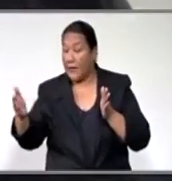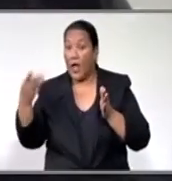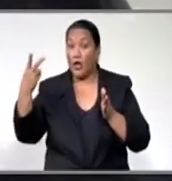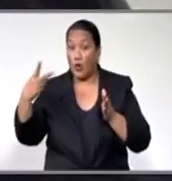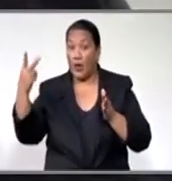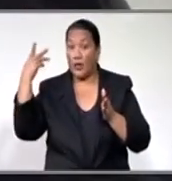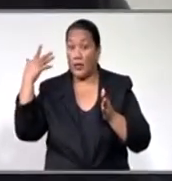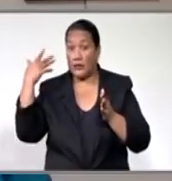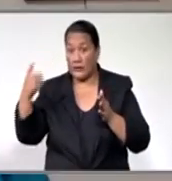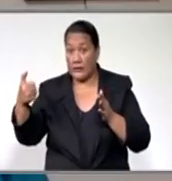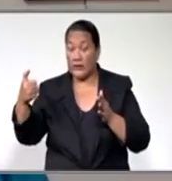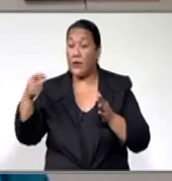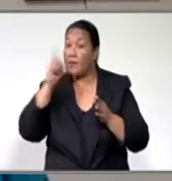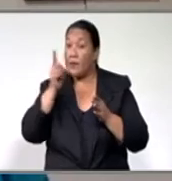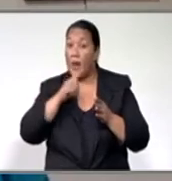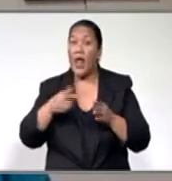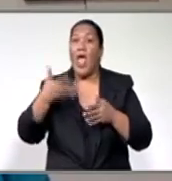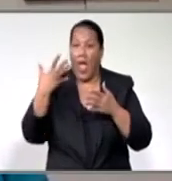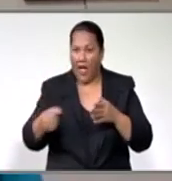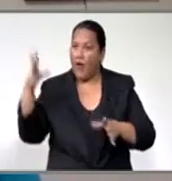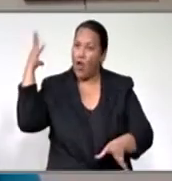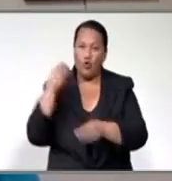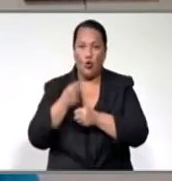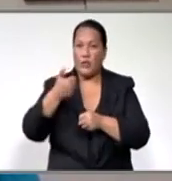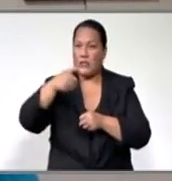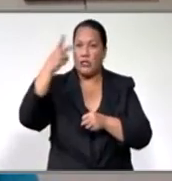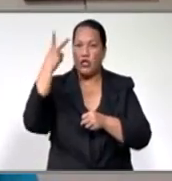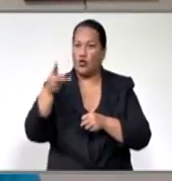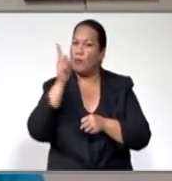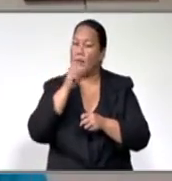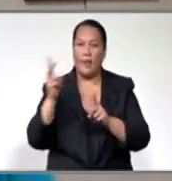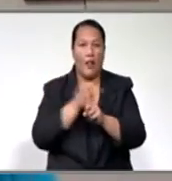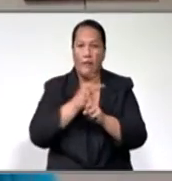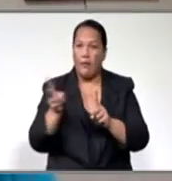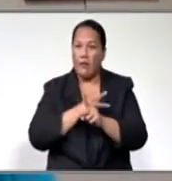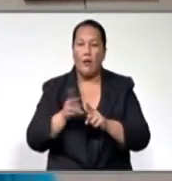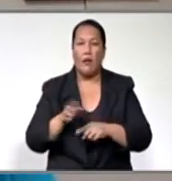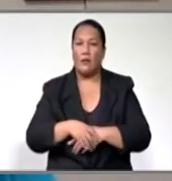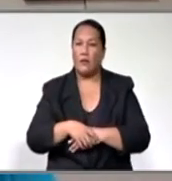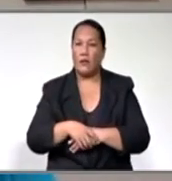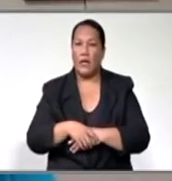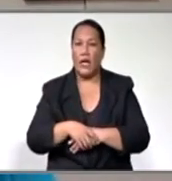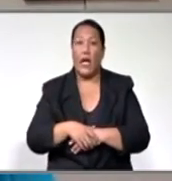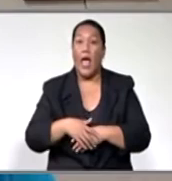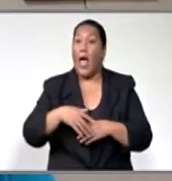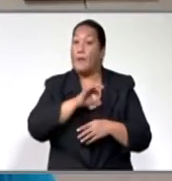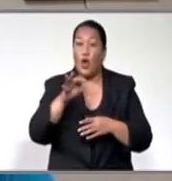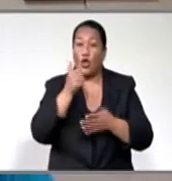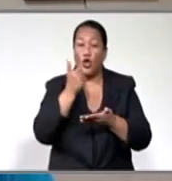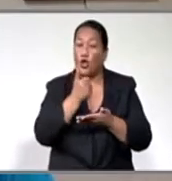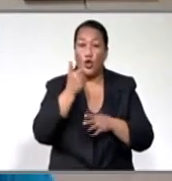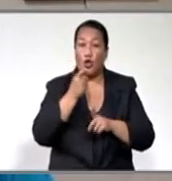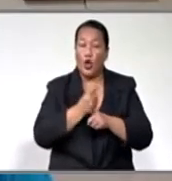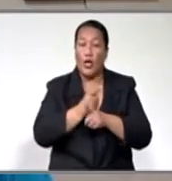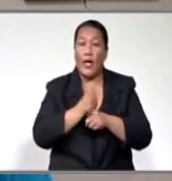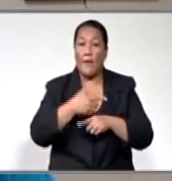total of 62 cases, the phone calls. And I'm not talking about the 1560 line, the government, the one that we